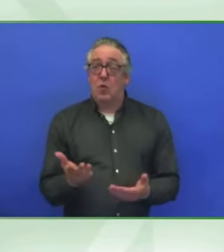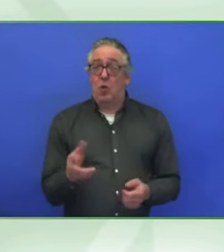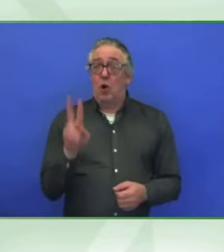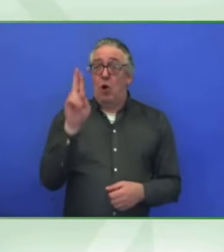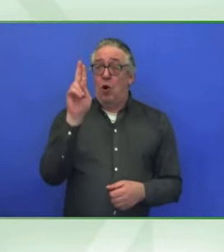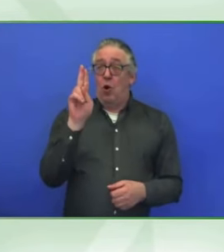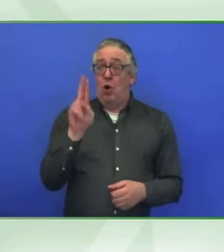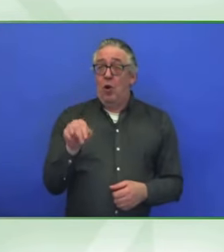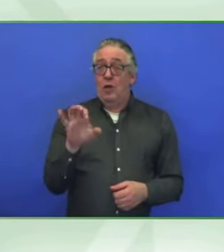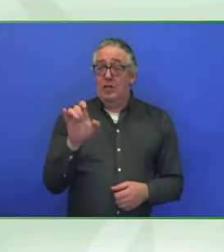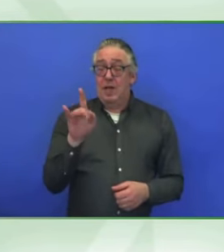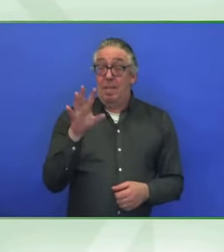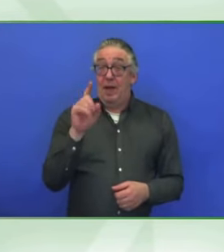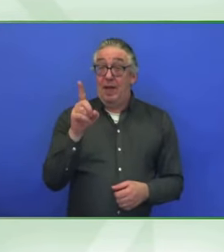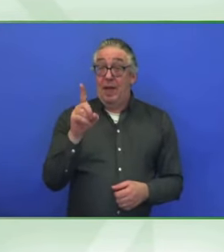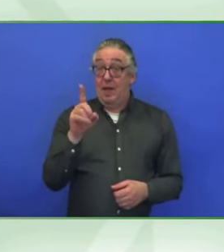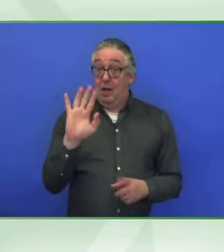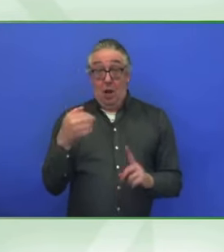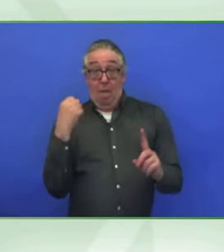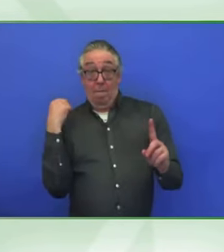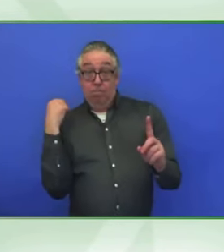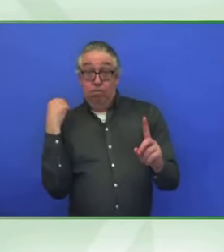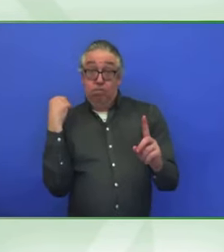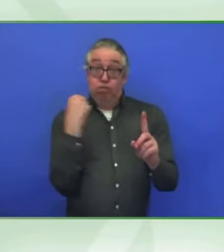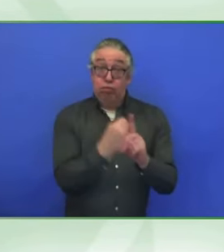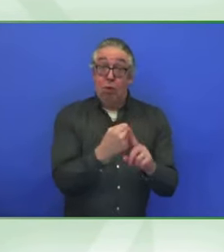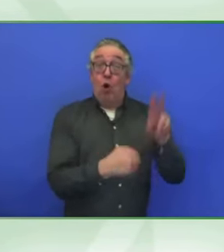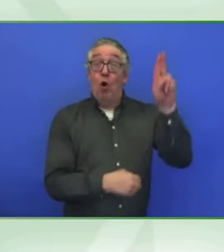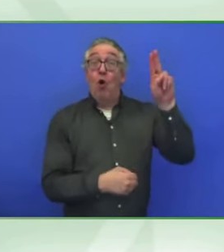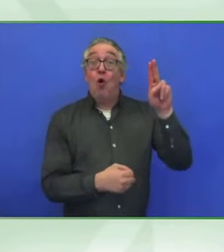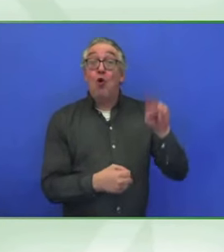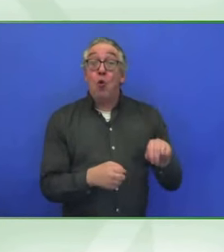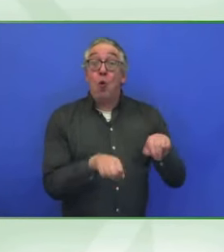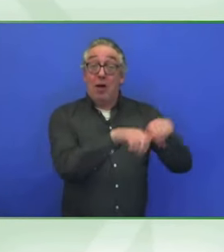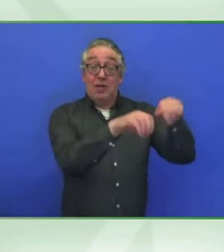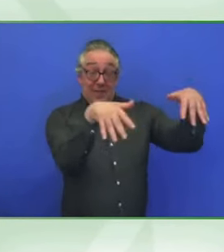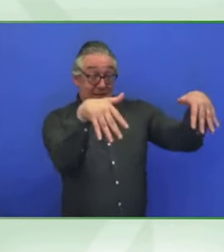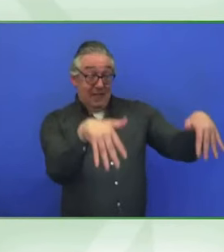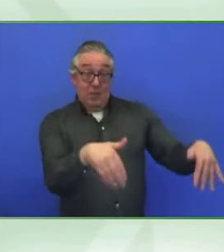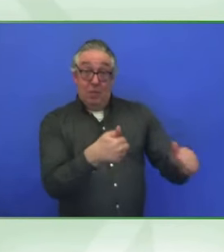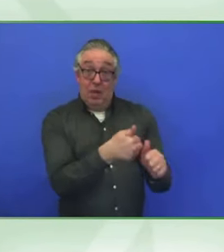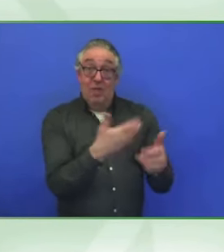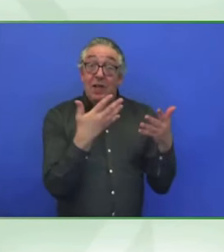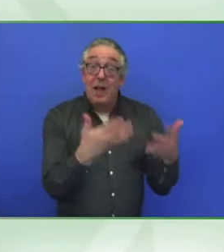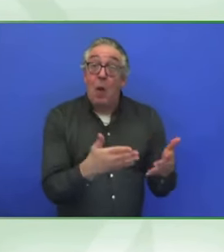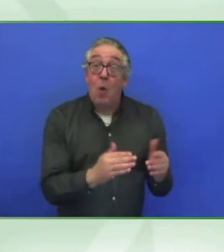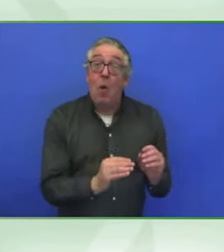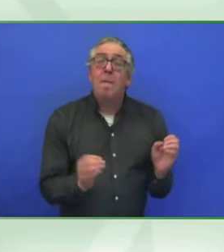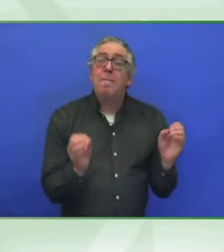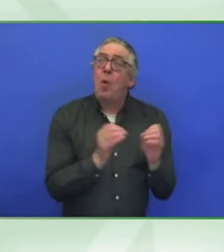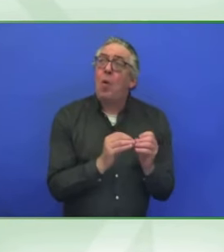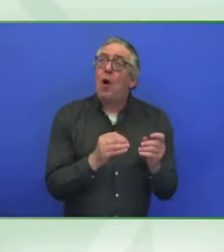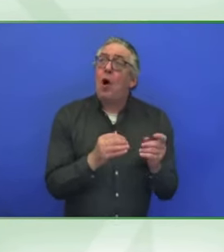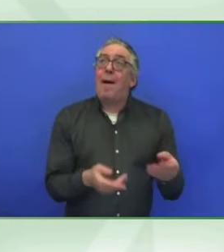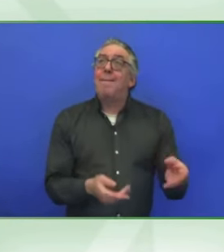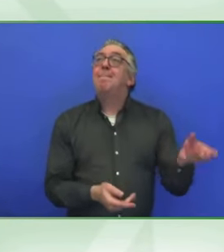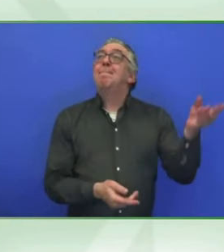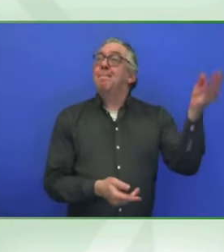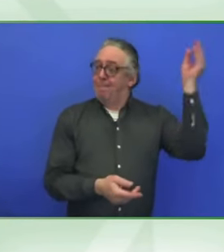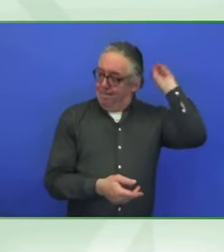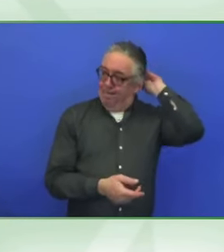United Nations system itself that now is more, takes more into account the